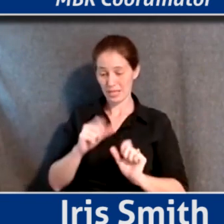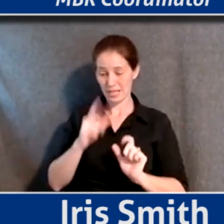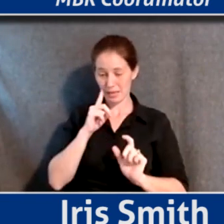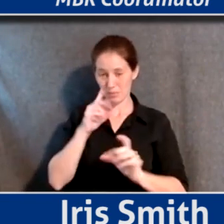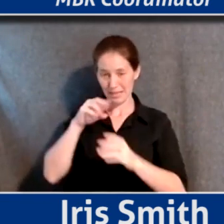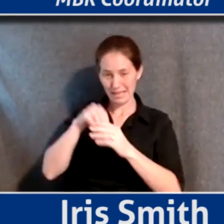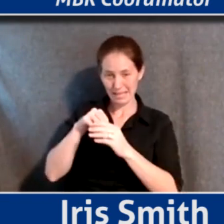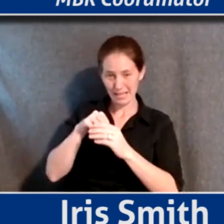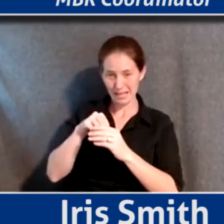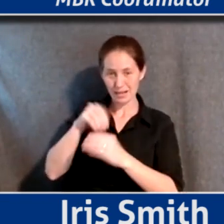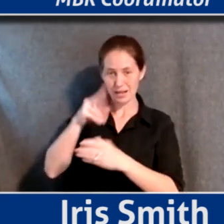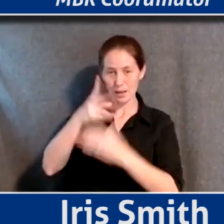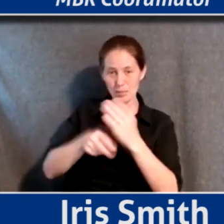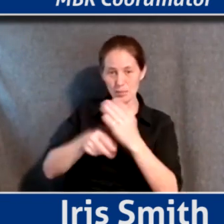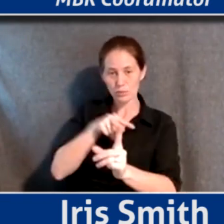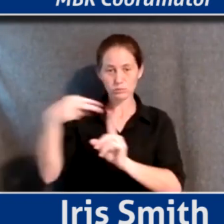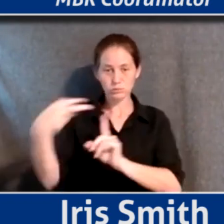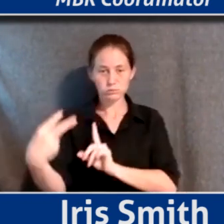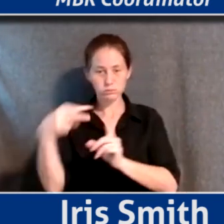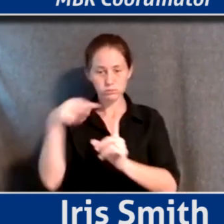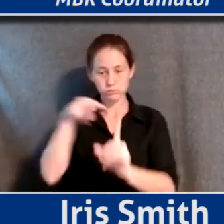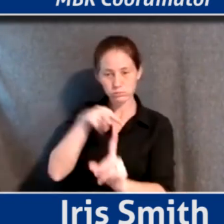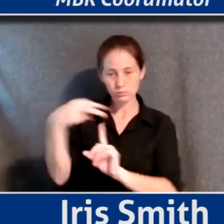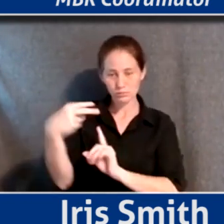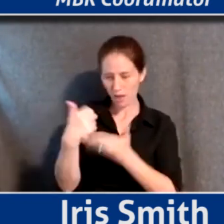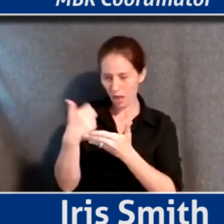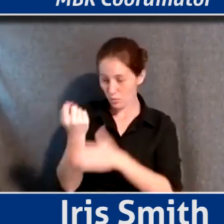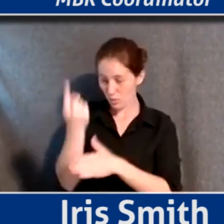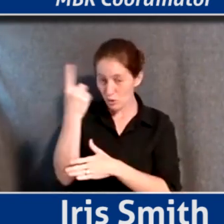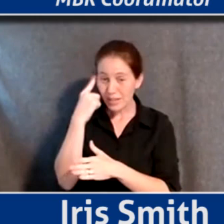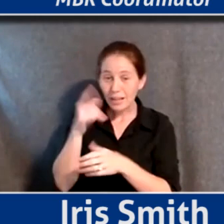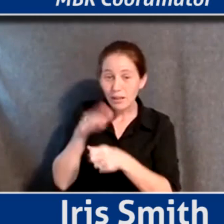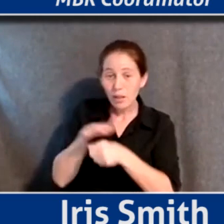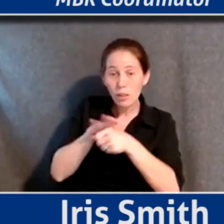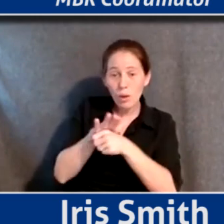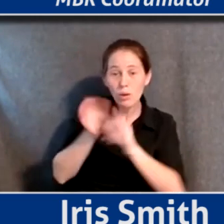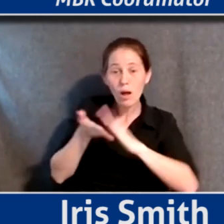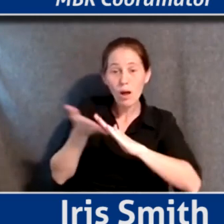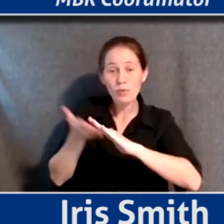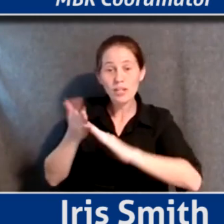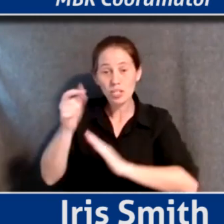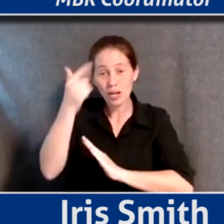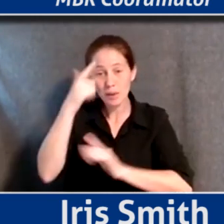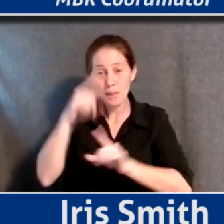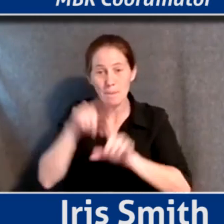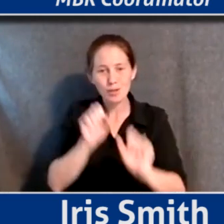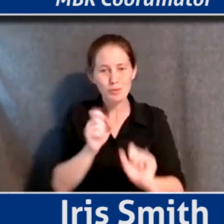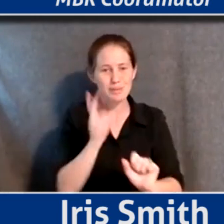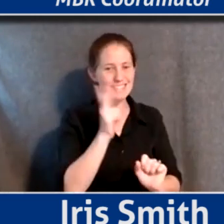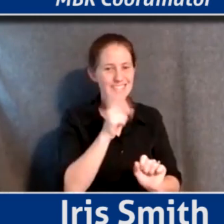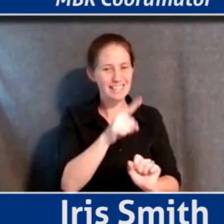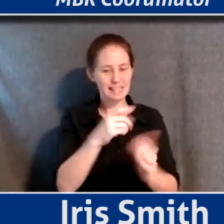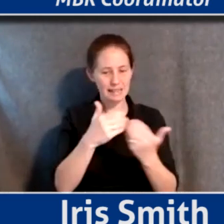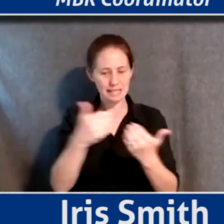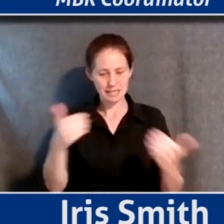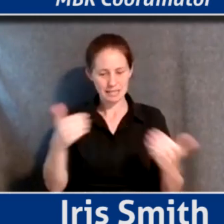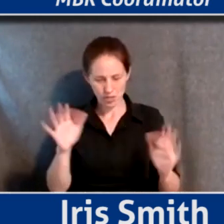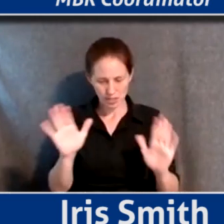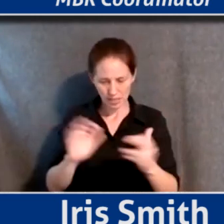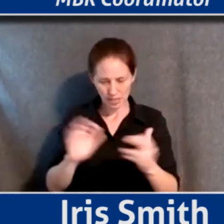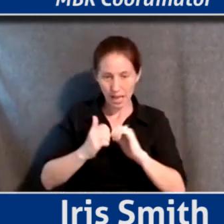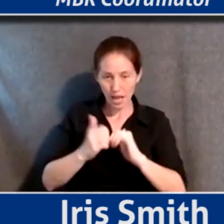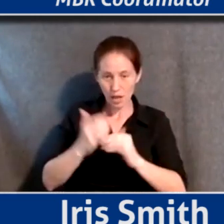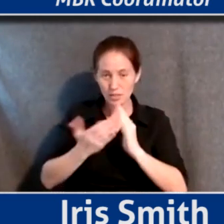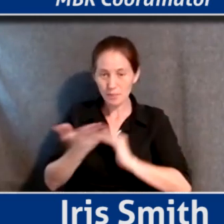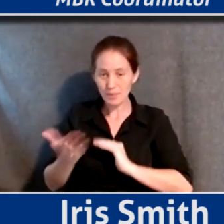understanding some of the inner operations of local government, while seeing, as you pointed out before, some of the fragmentation and how some things